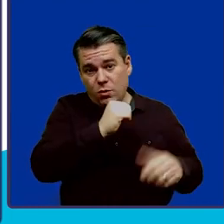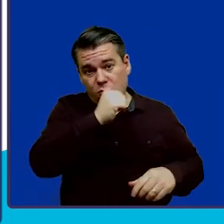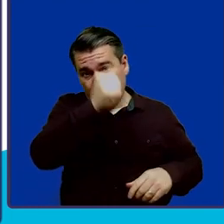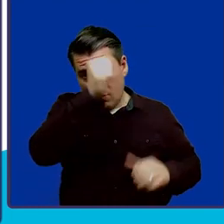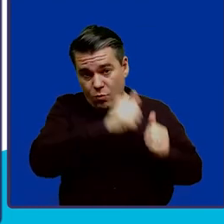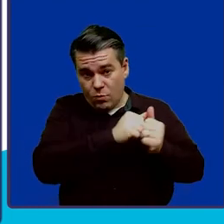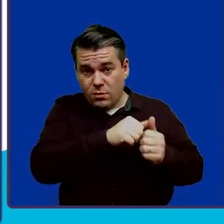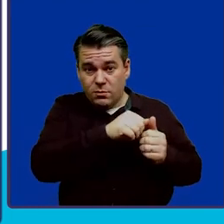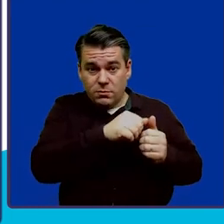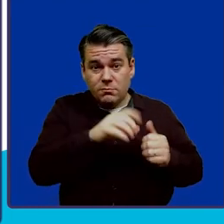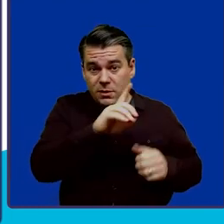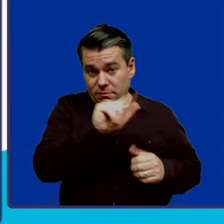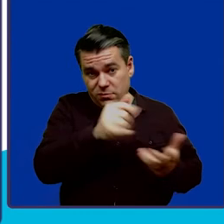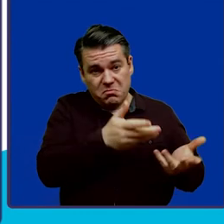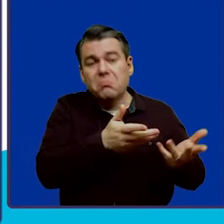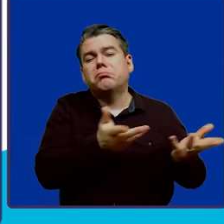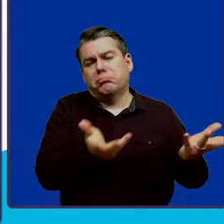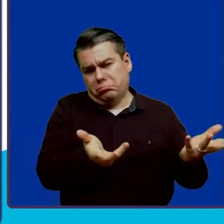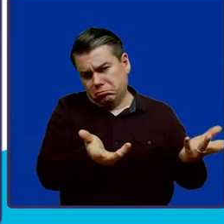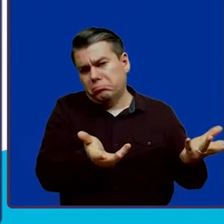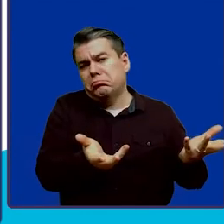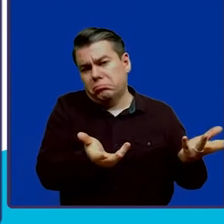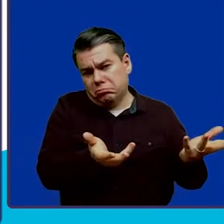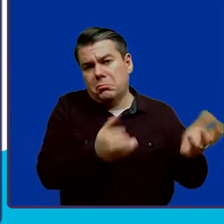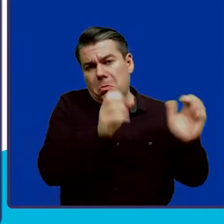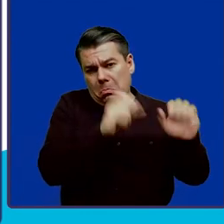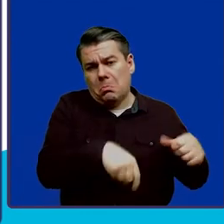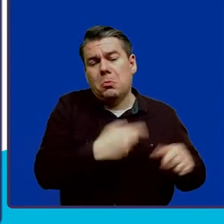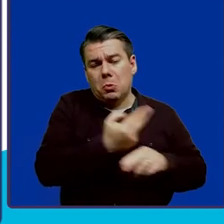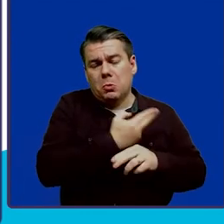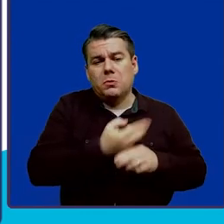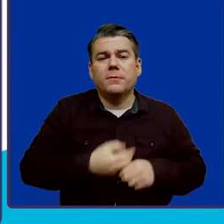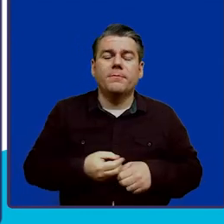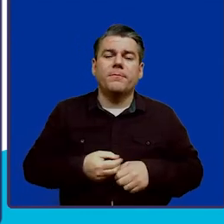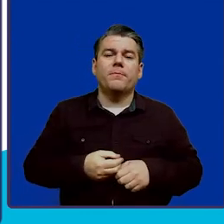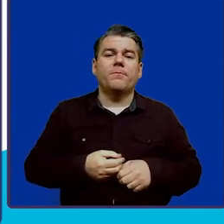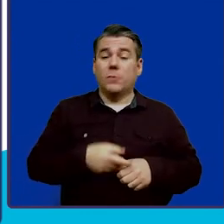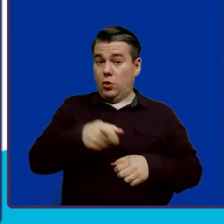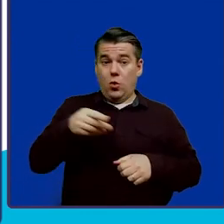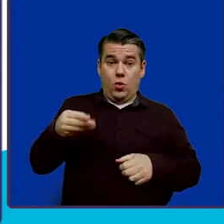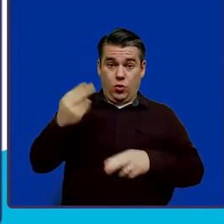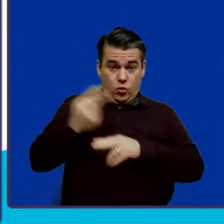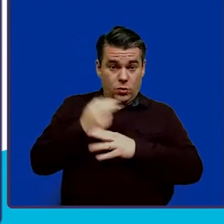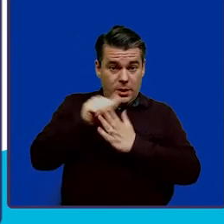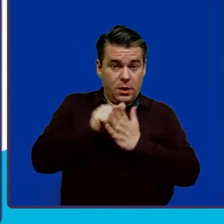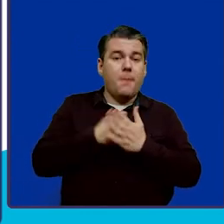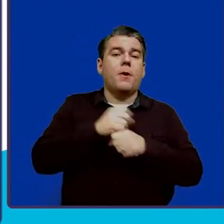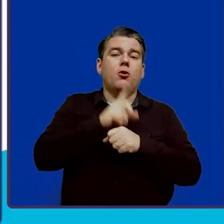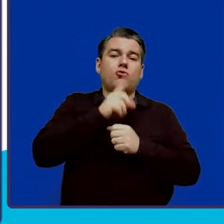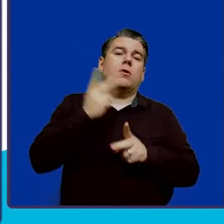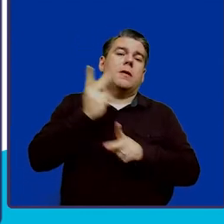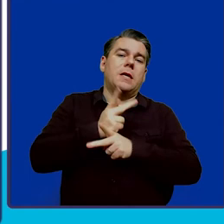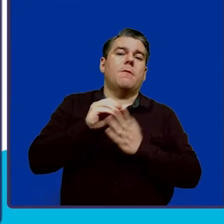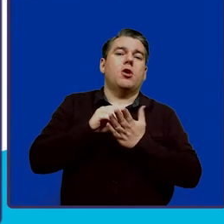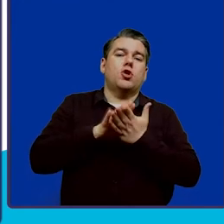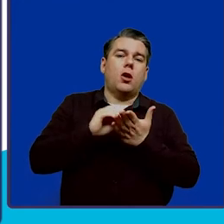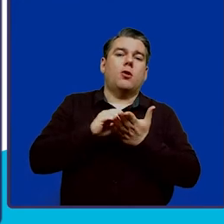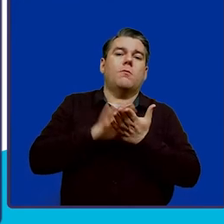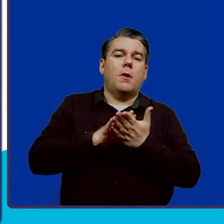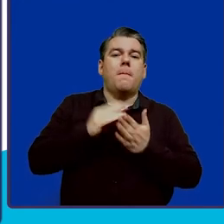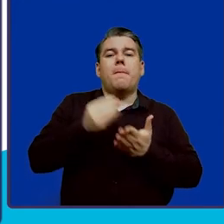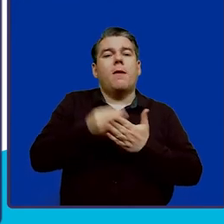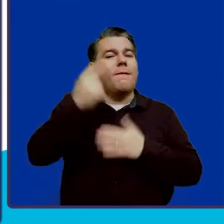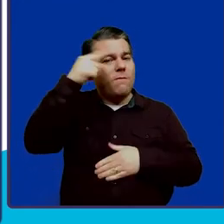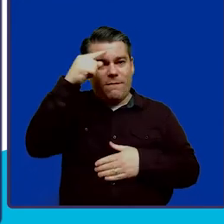with a disability. Now, note when you spend from the account, you do want to make sure to keep documentation of what the monies were spent